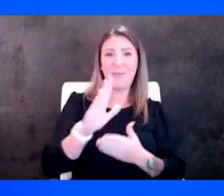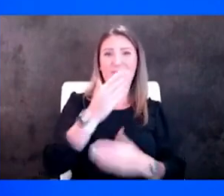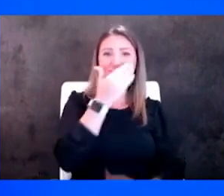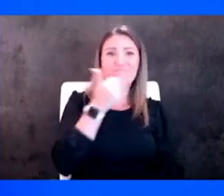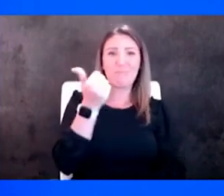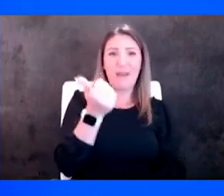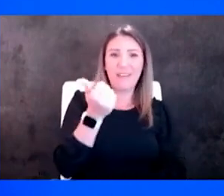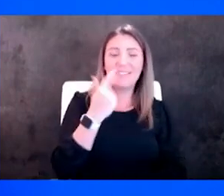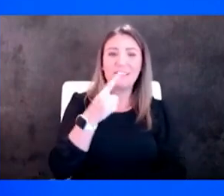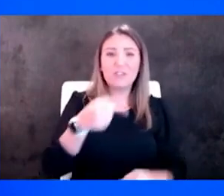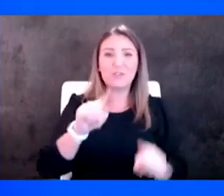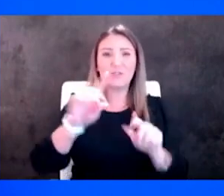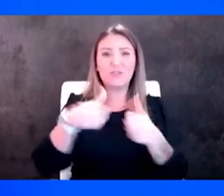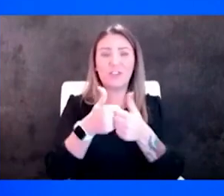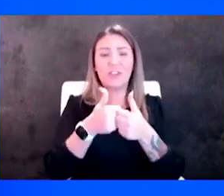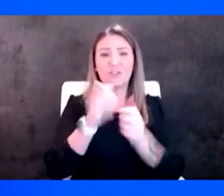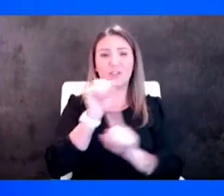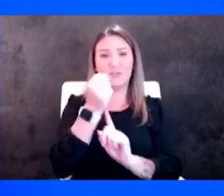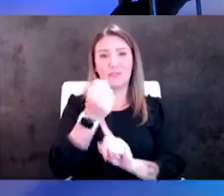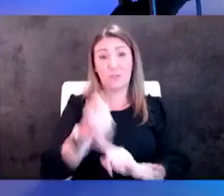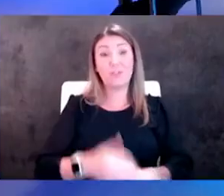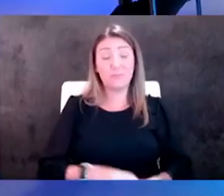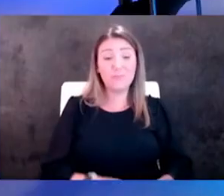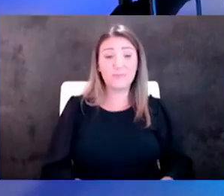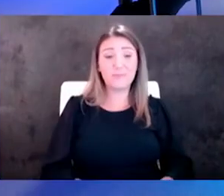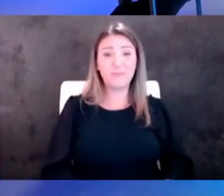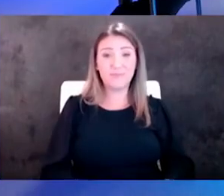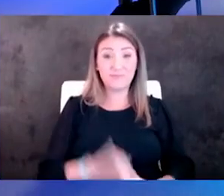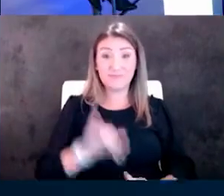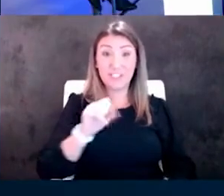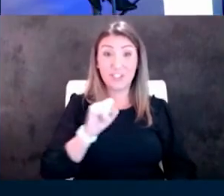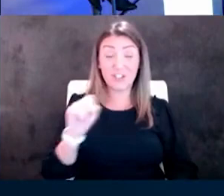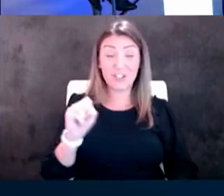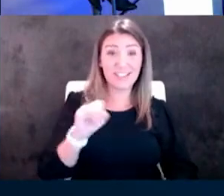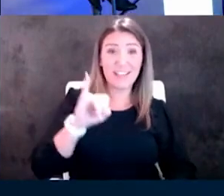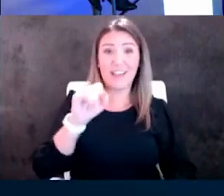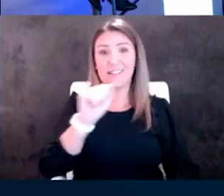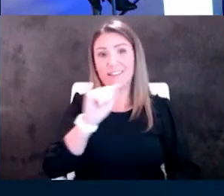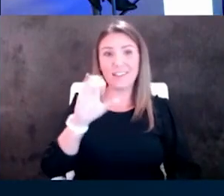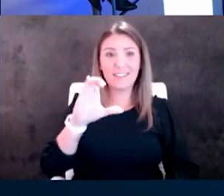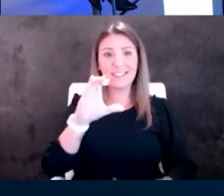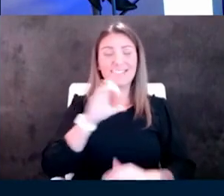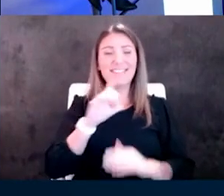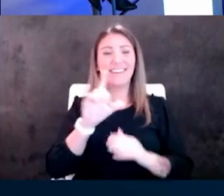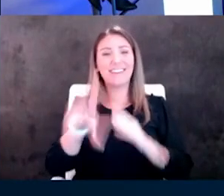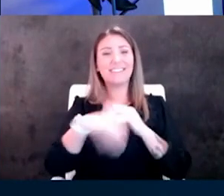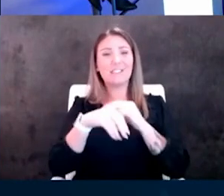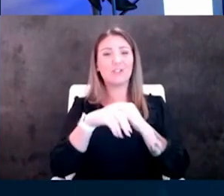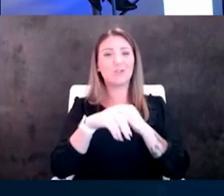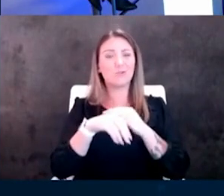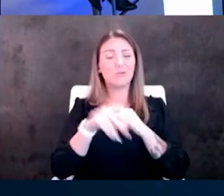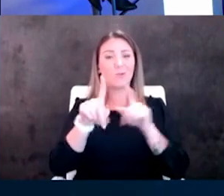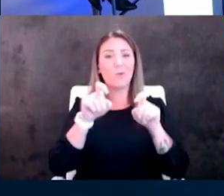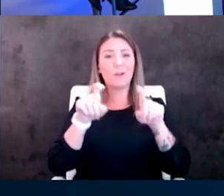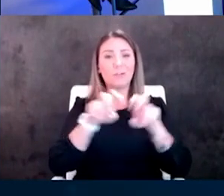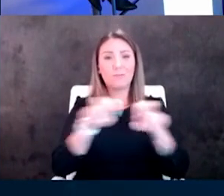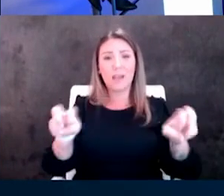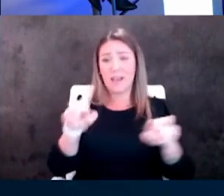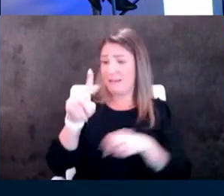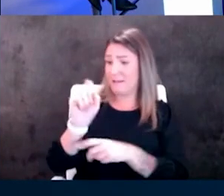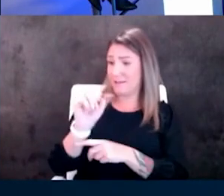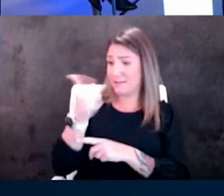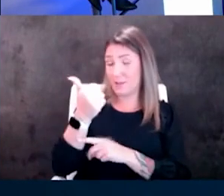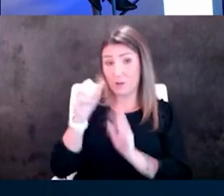challenging situations jess isaac has another question for our panel um in kansas and many other states a lot of rural